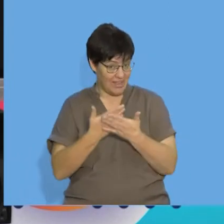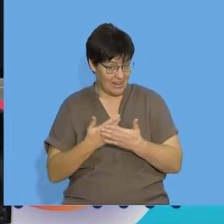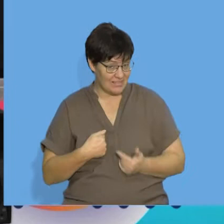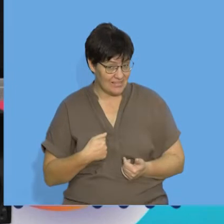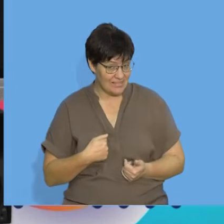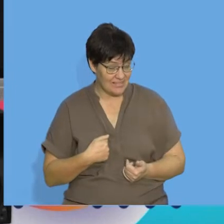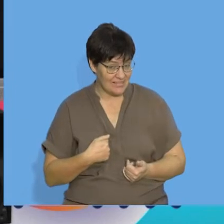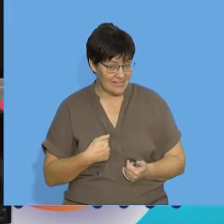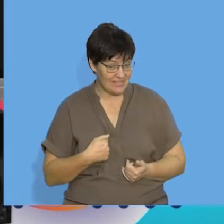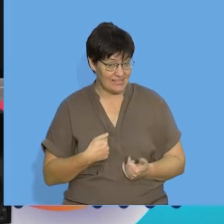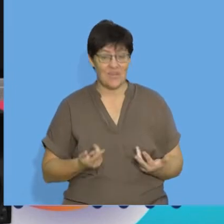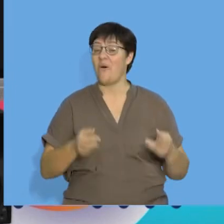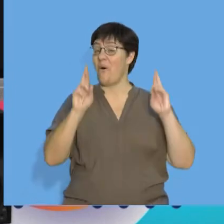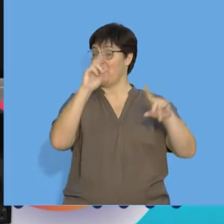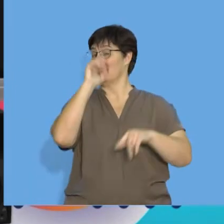pattern?